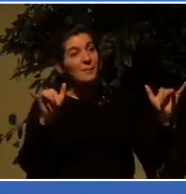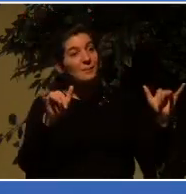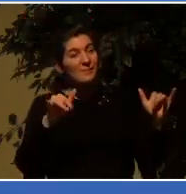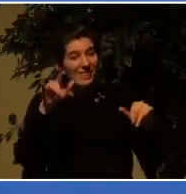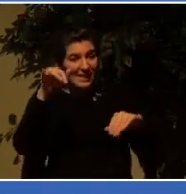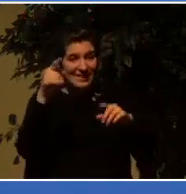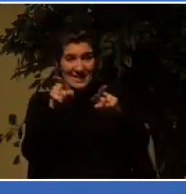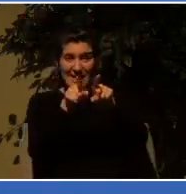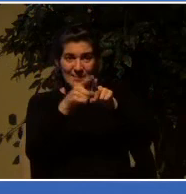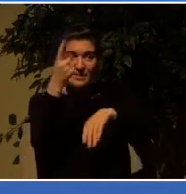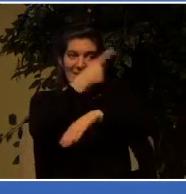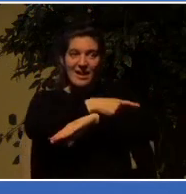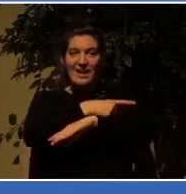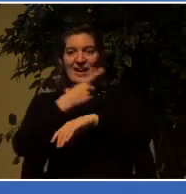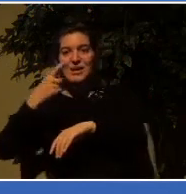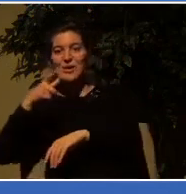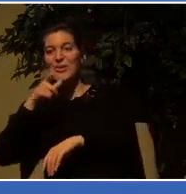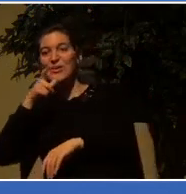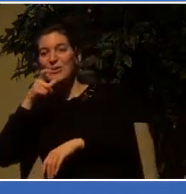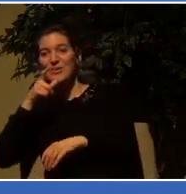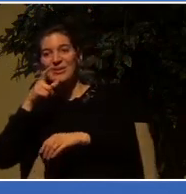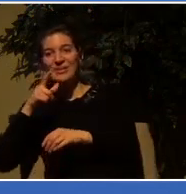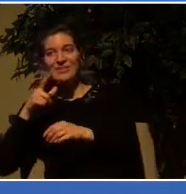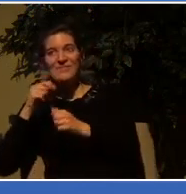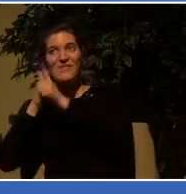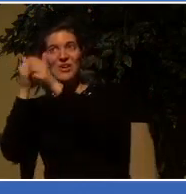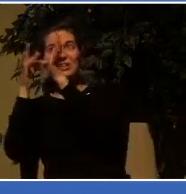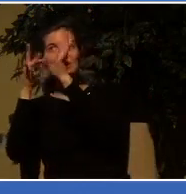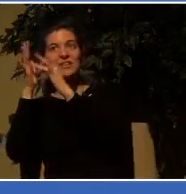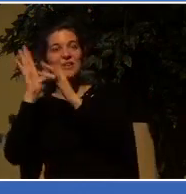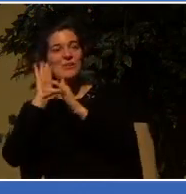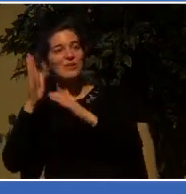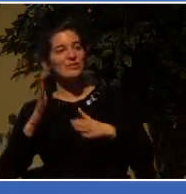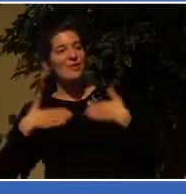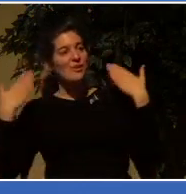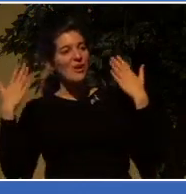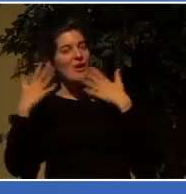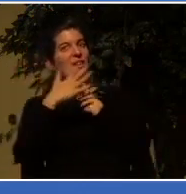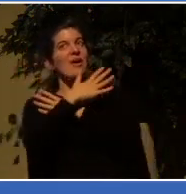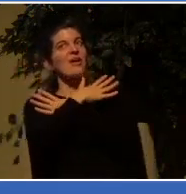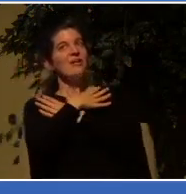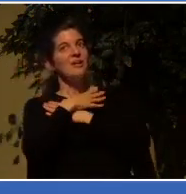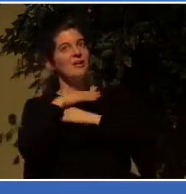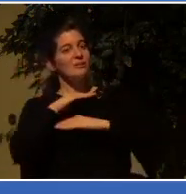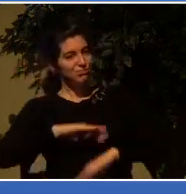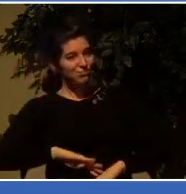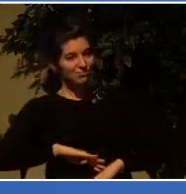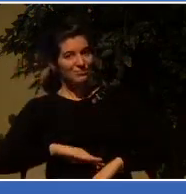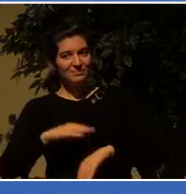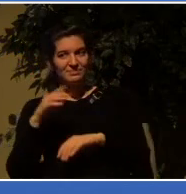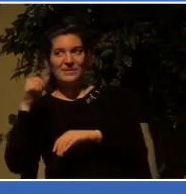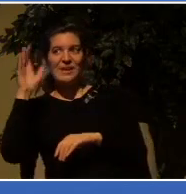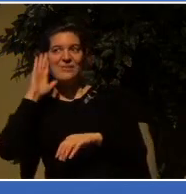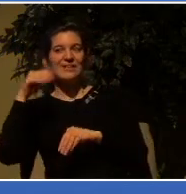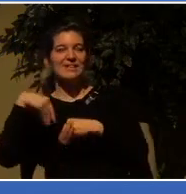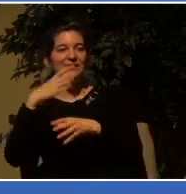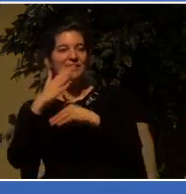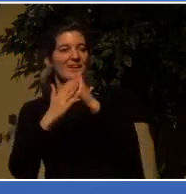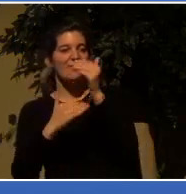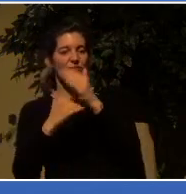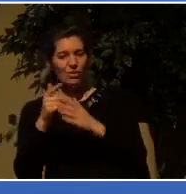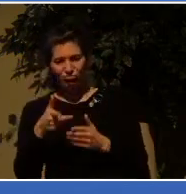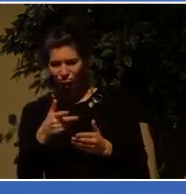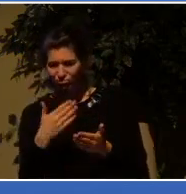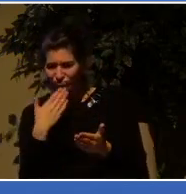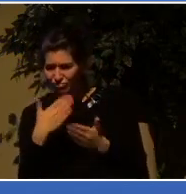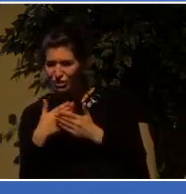because God will not only comfort us he will vindicate us and he will say well done good and faithful servant you've been faithful